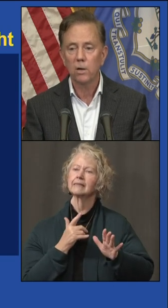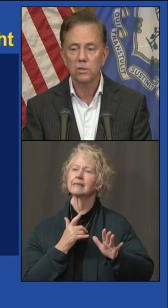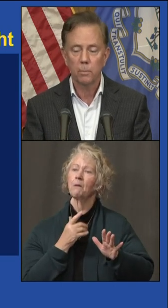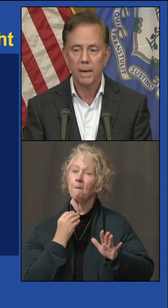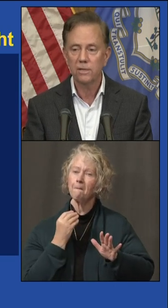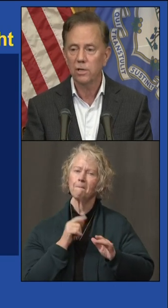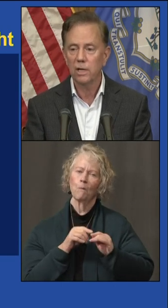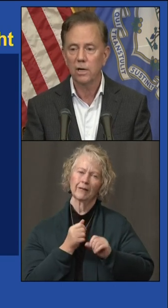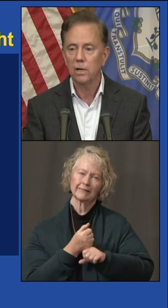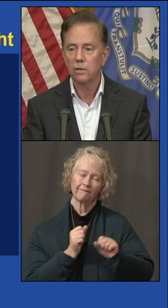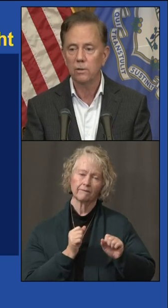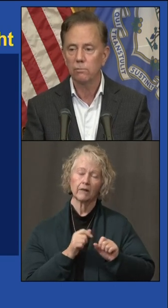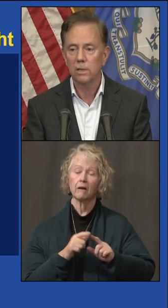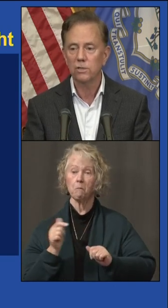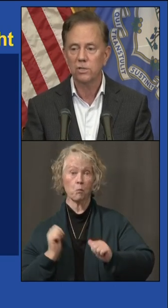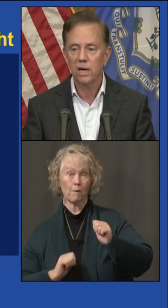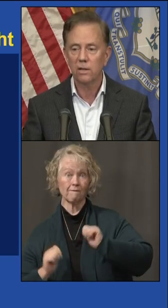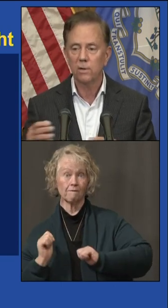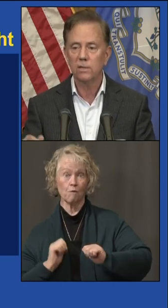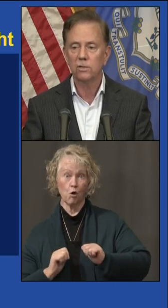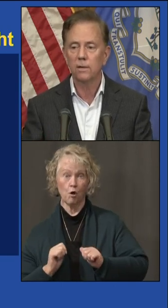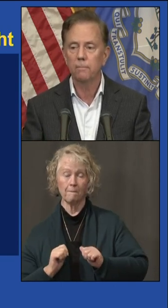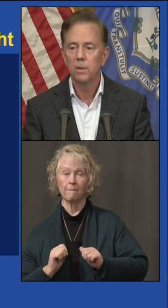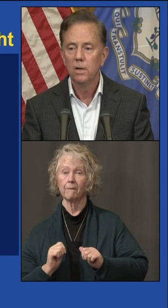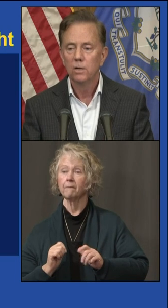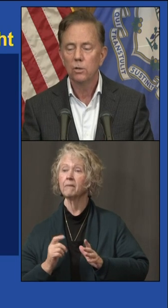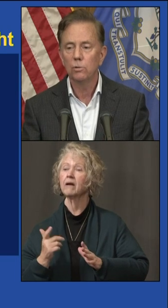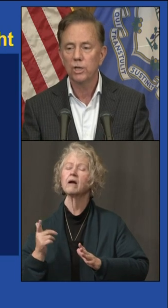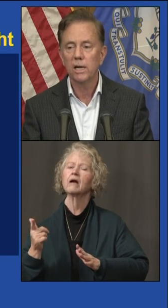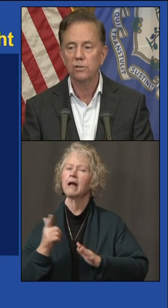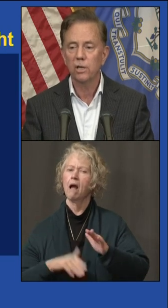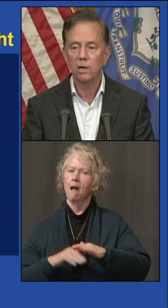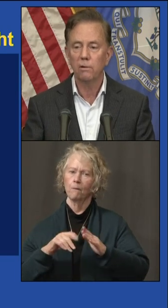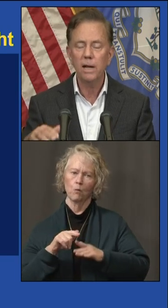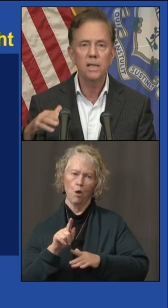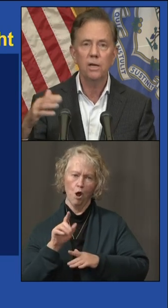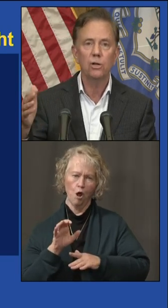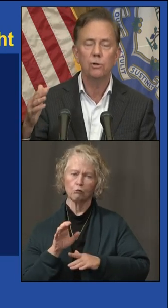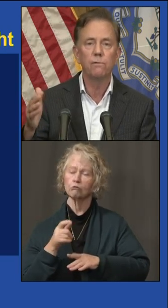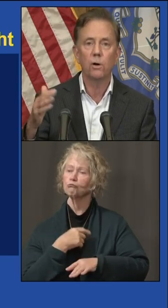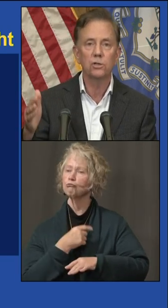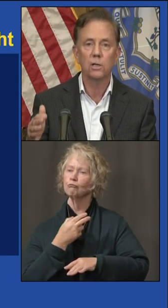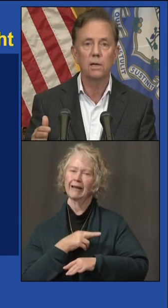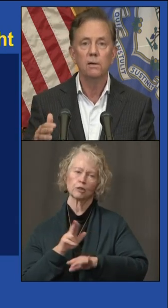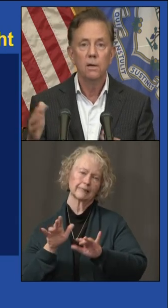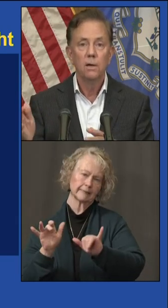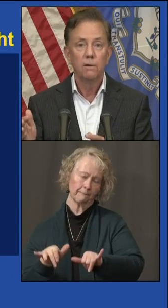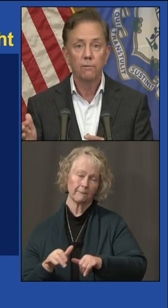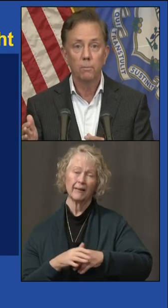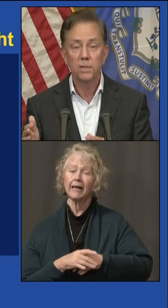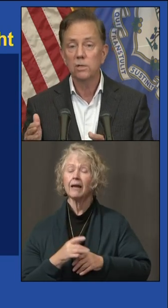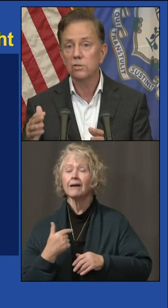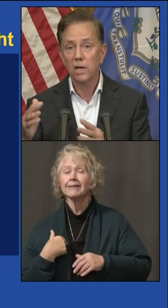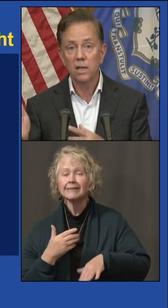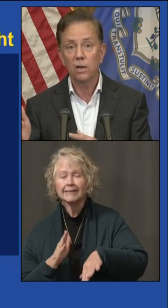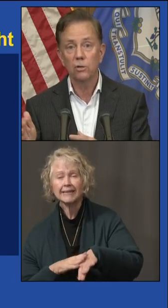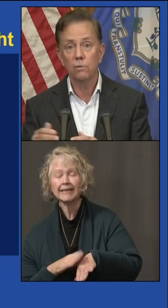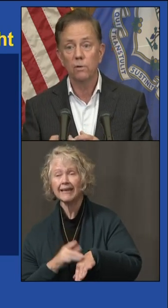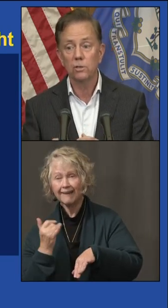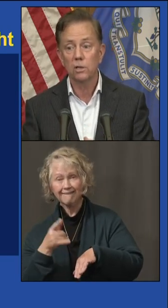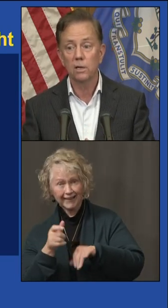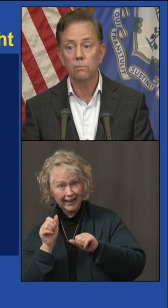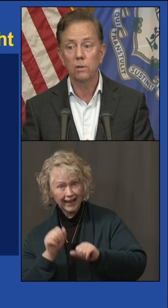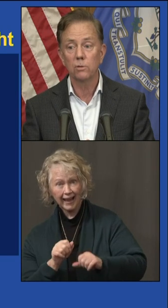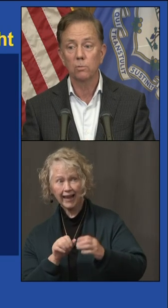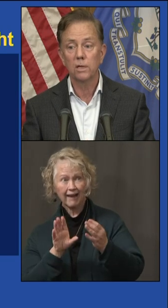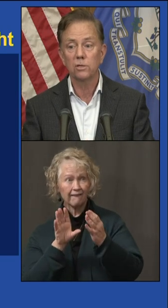Performing arts capacity at 100. Religious gatherings, no change there. Anything you can do virtually for business, anything you